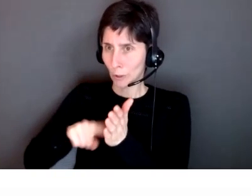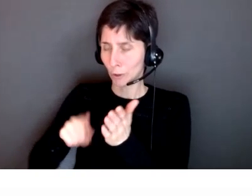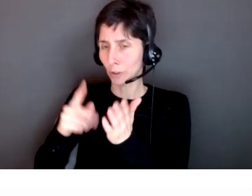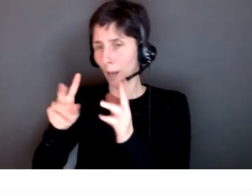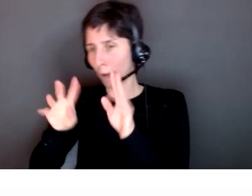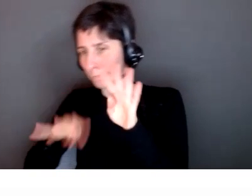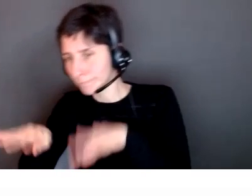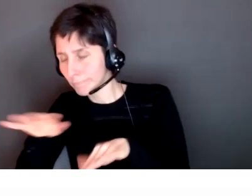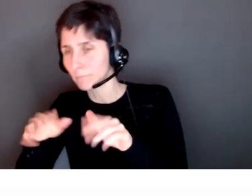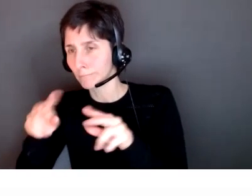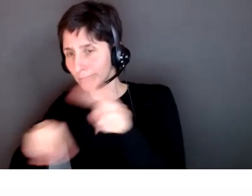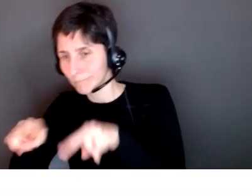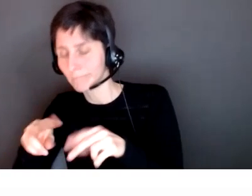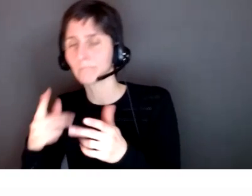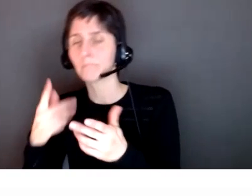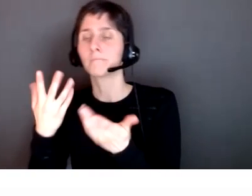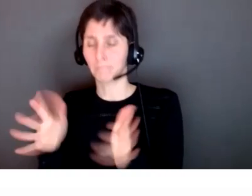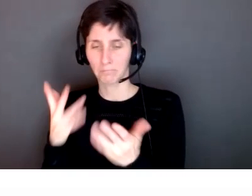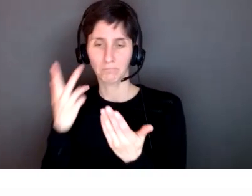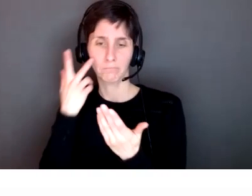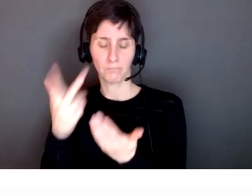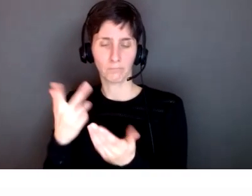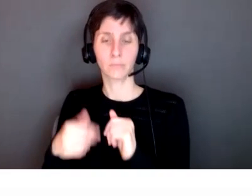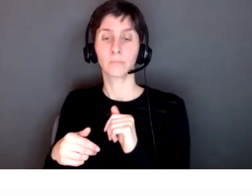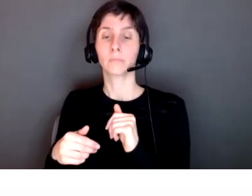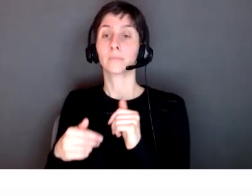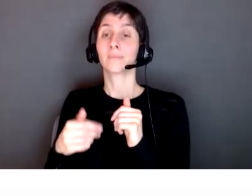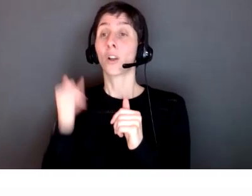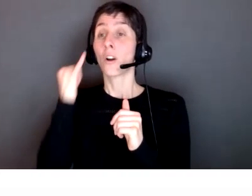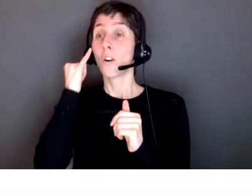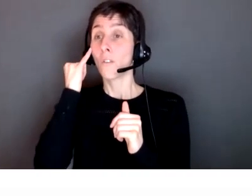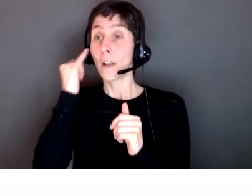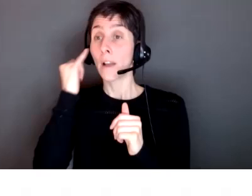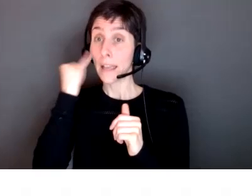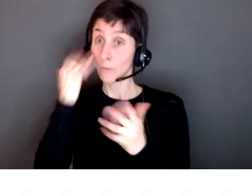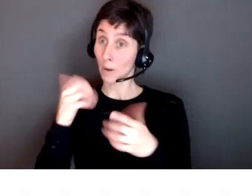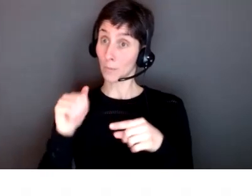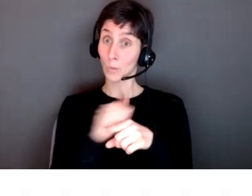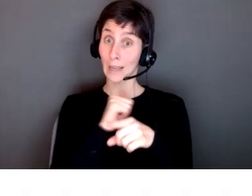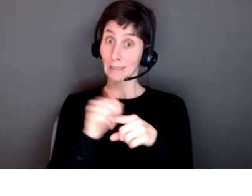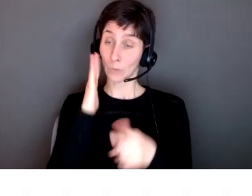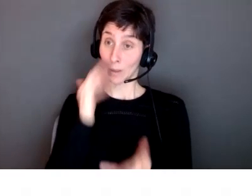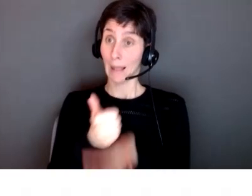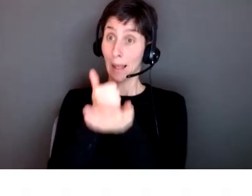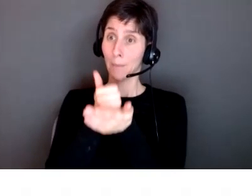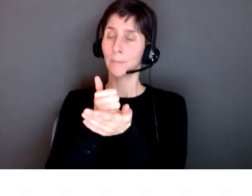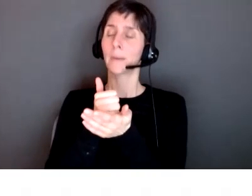really work interactions have to be not have to be but it's better if they are with